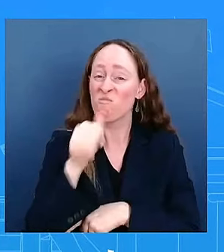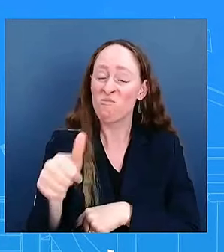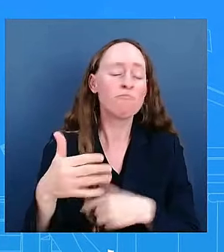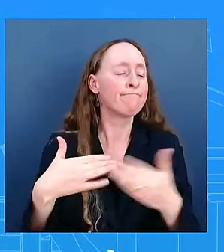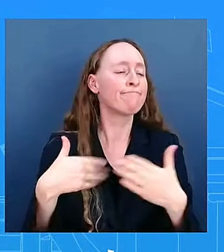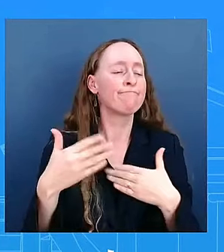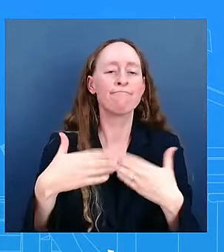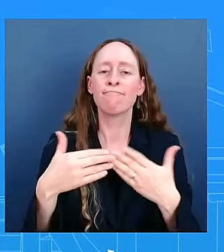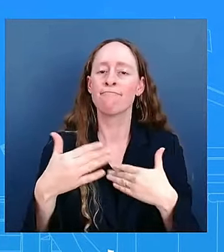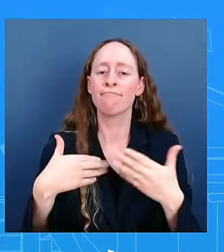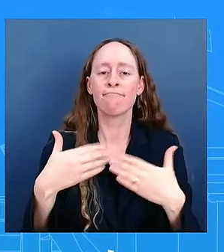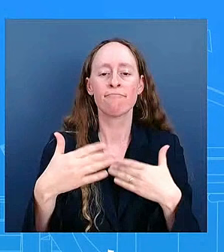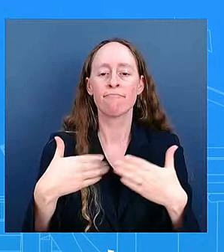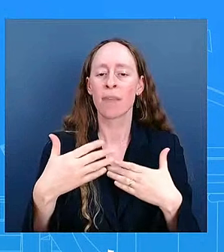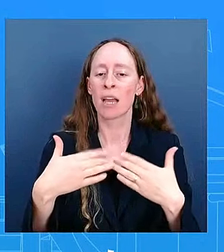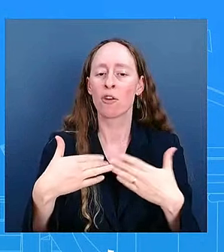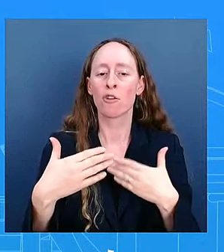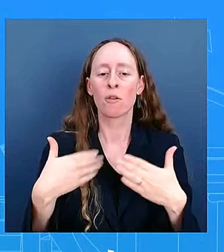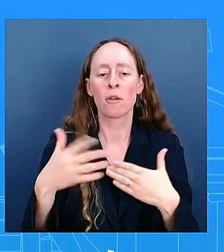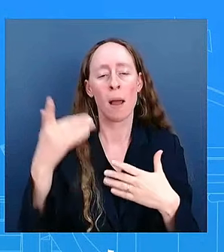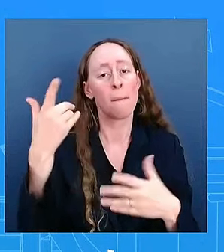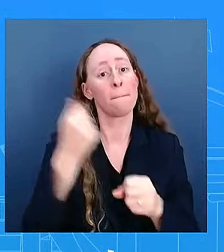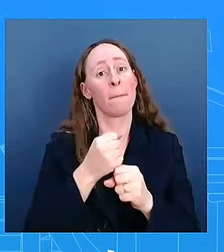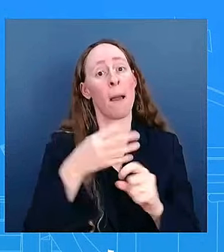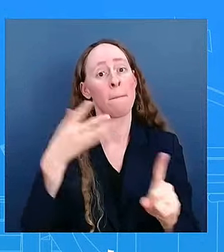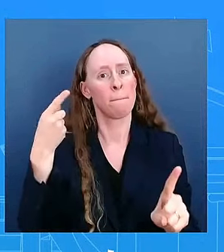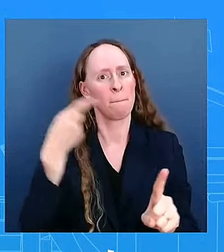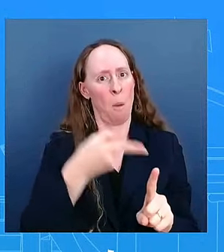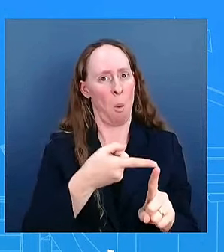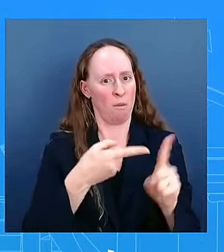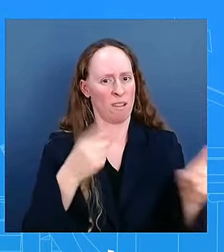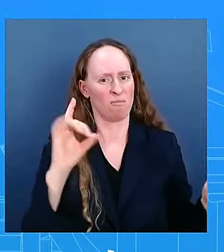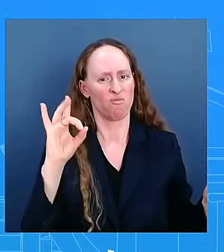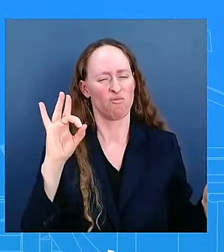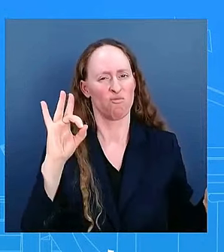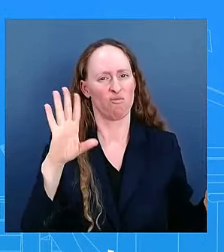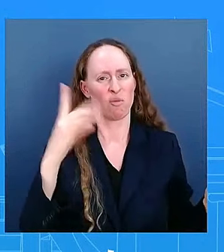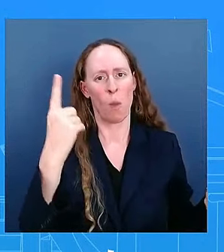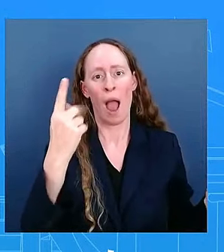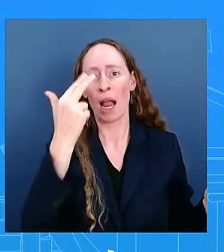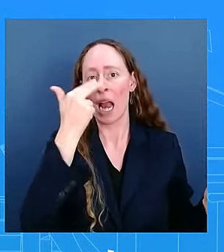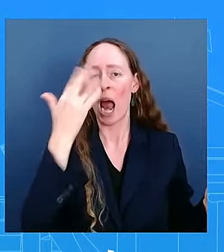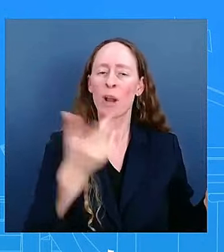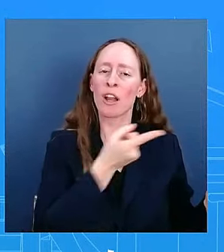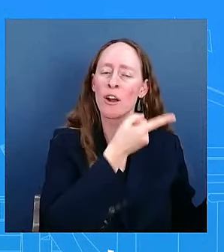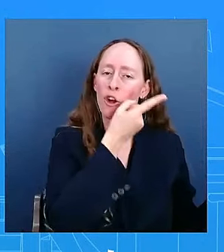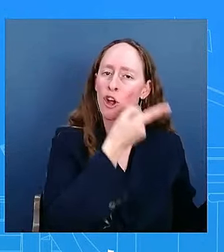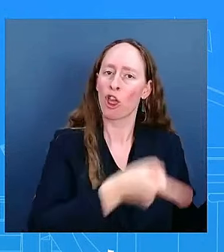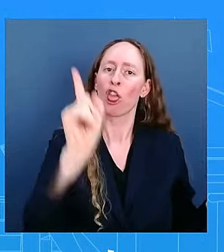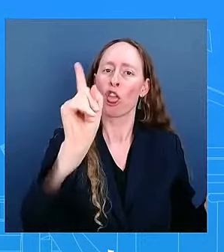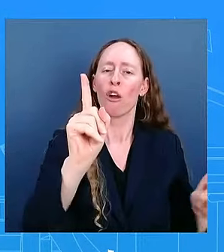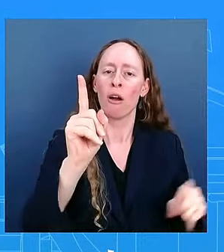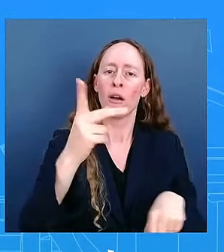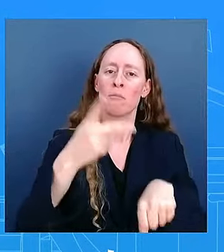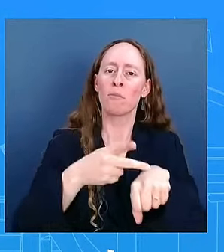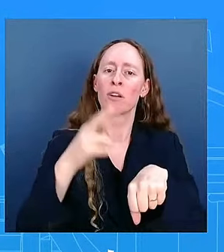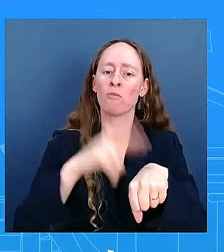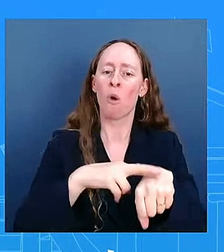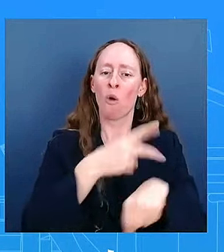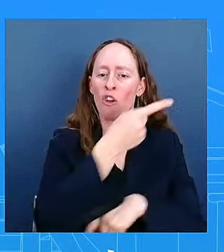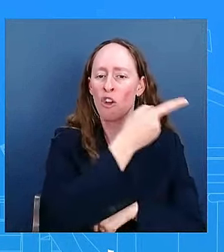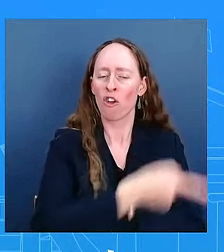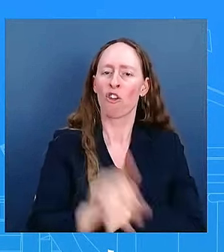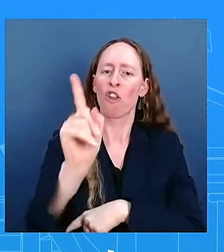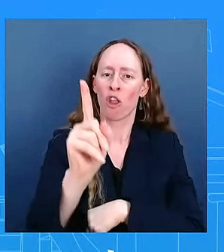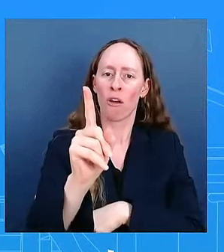about a comedian and the hateful rhetoric that was heard by all by all of us uh on sunday uh but i'm not going to get into